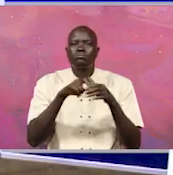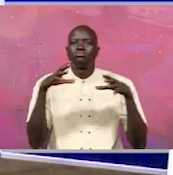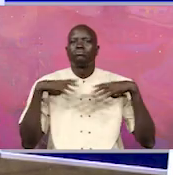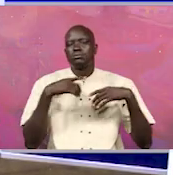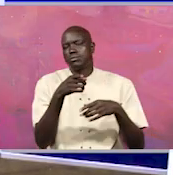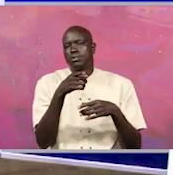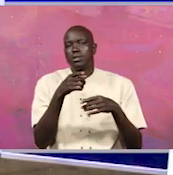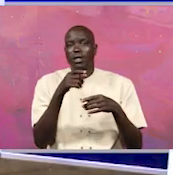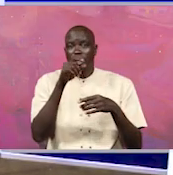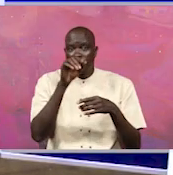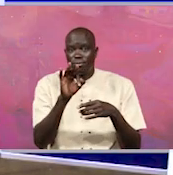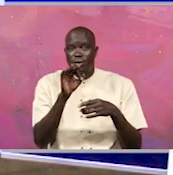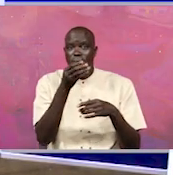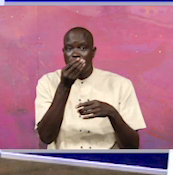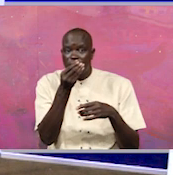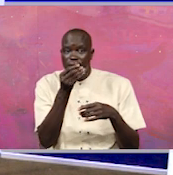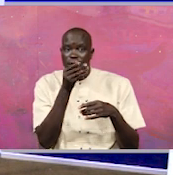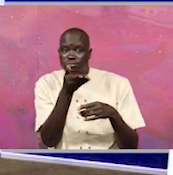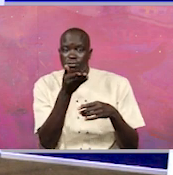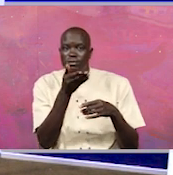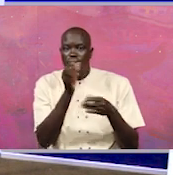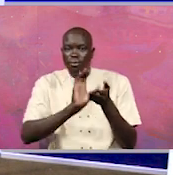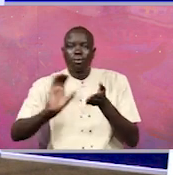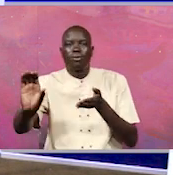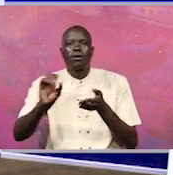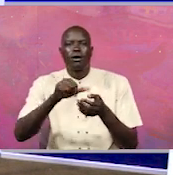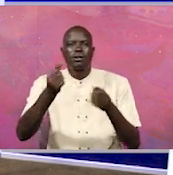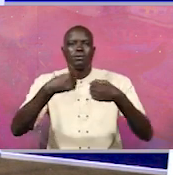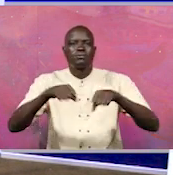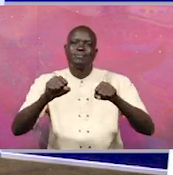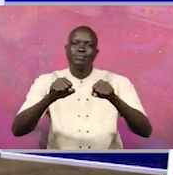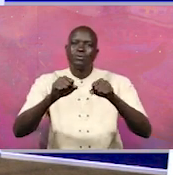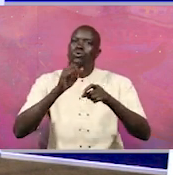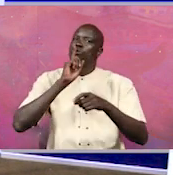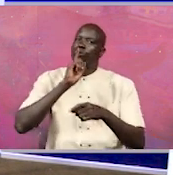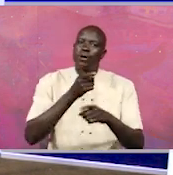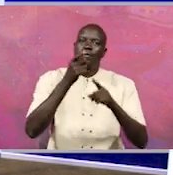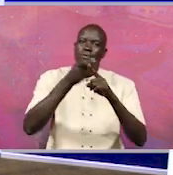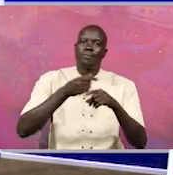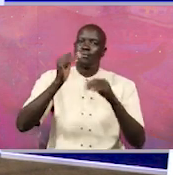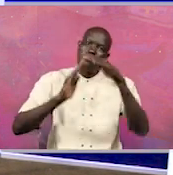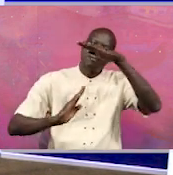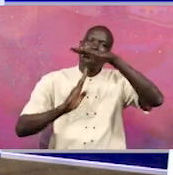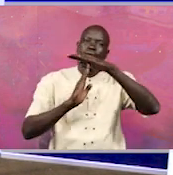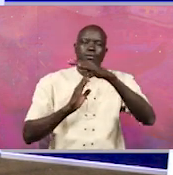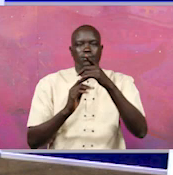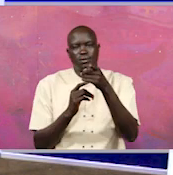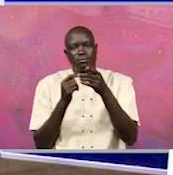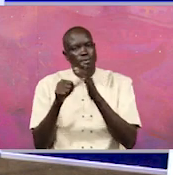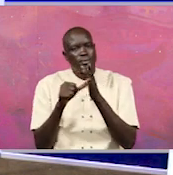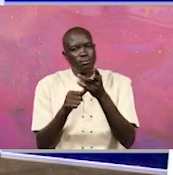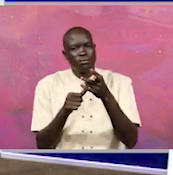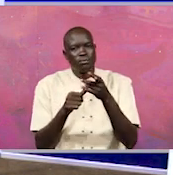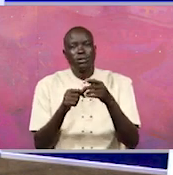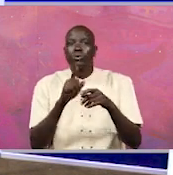is money for pension, that is the one they mischarge to do other activities, orders from above. There is this function, they need money, they will run for